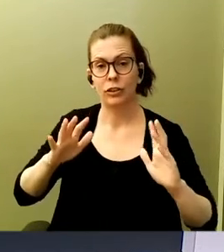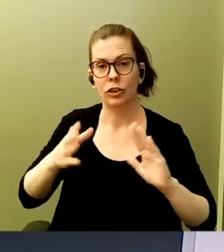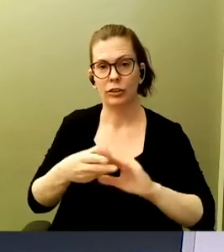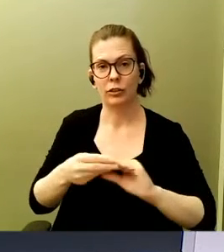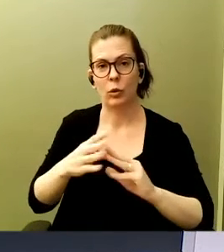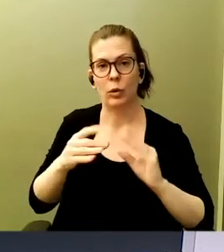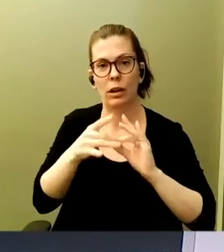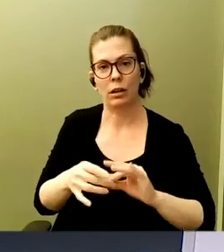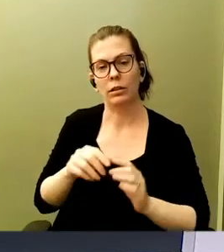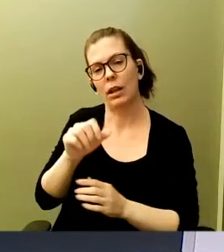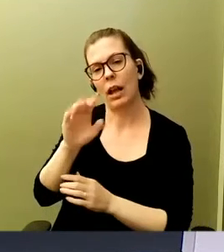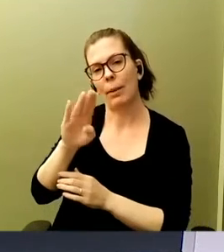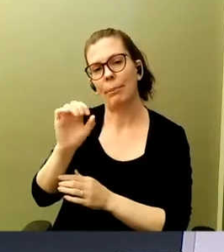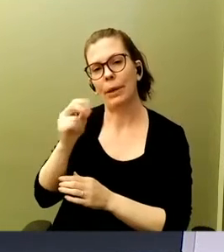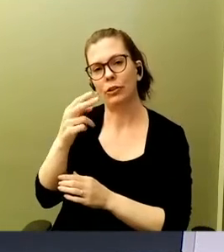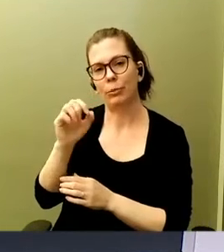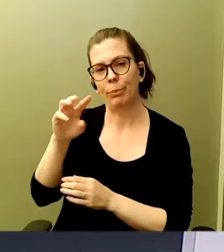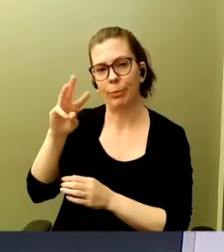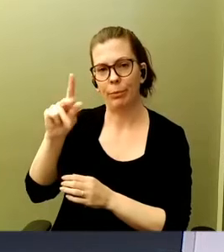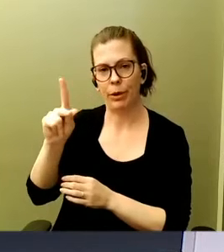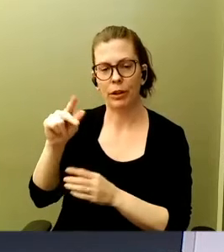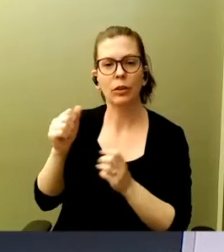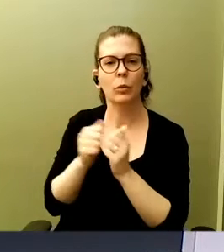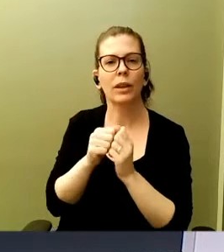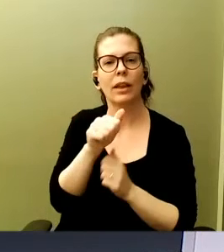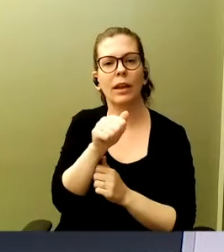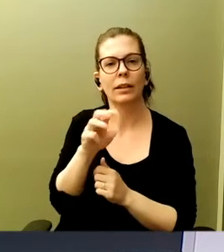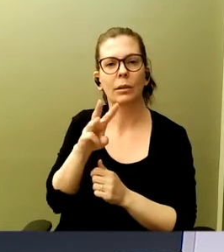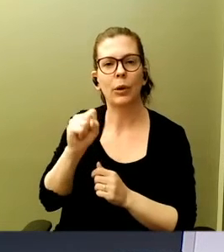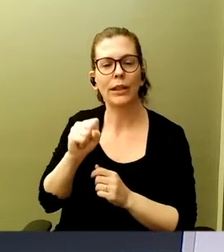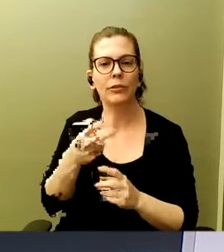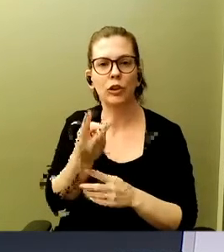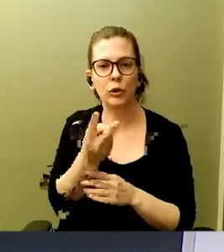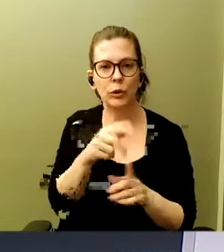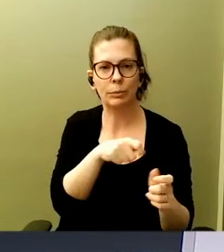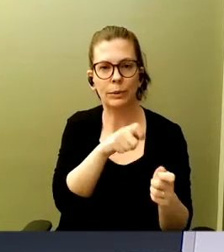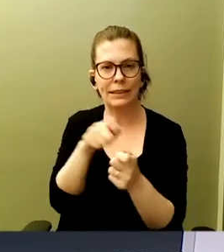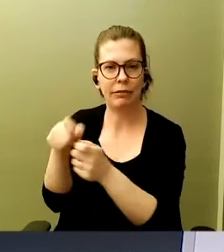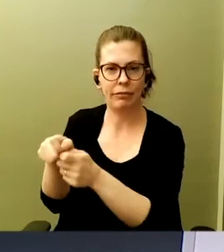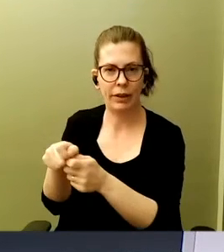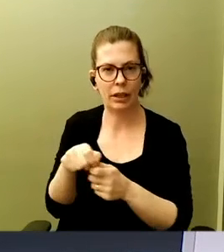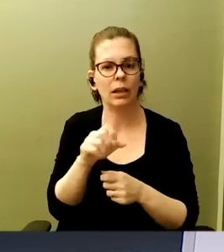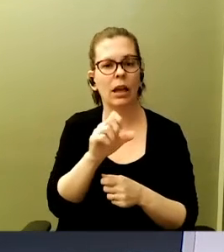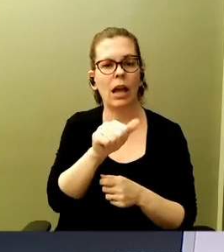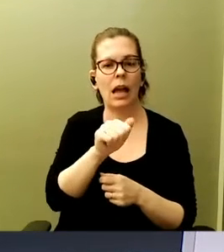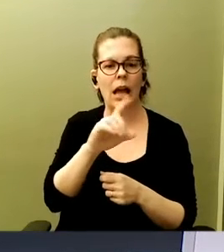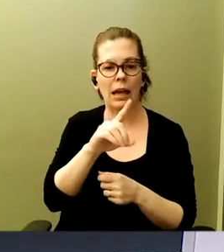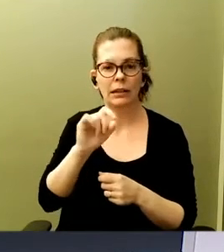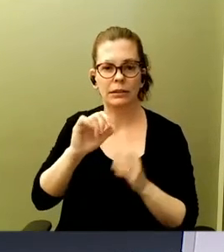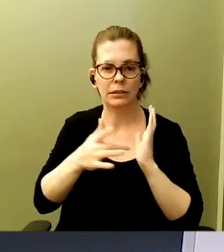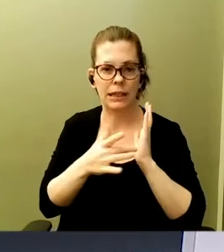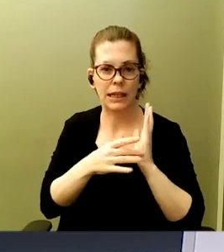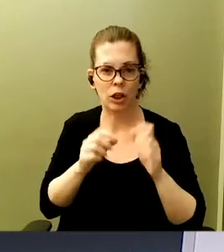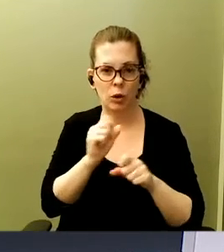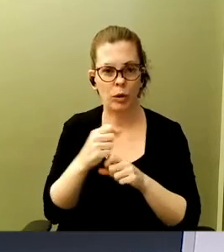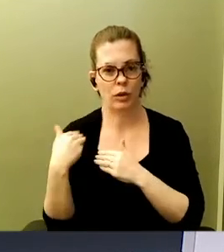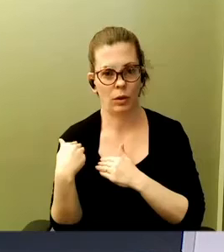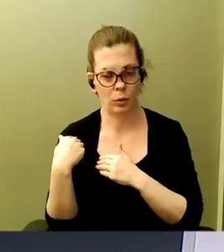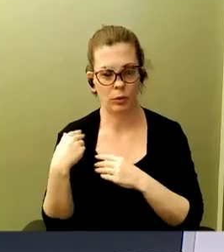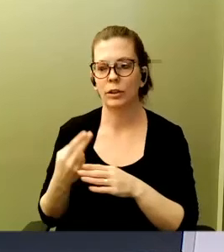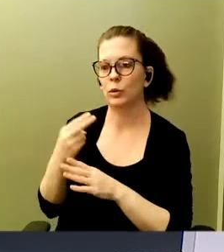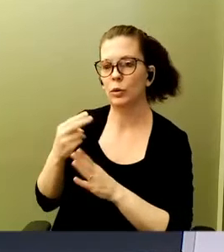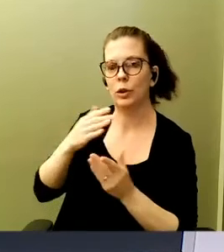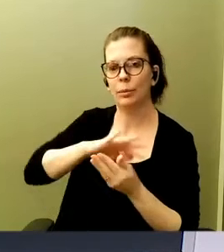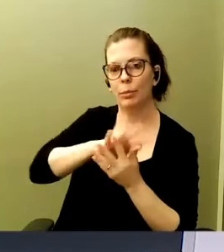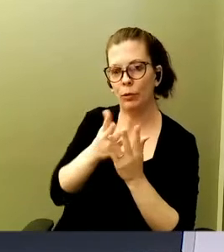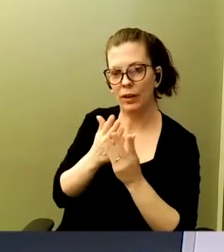for two specific ad tech workloads, with user profiles and campaign data management. So the user